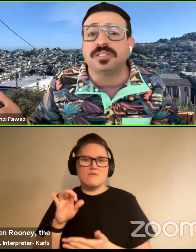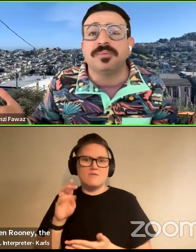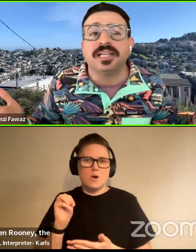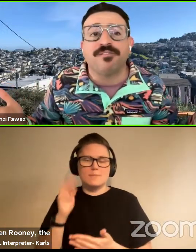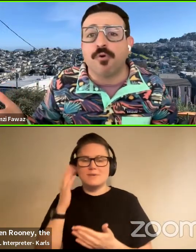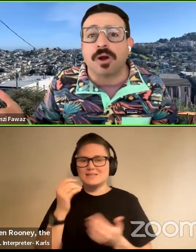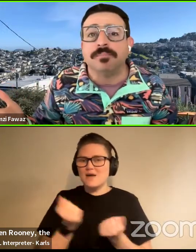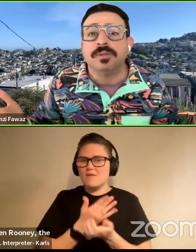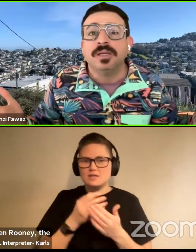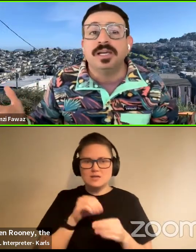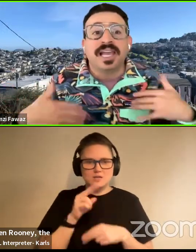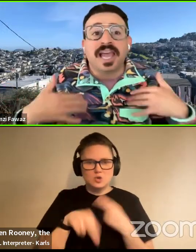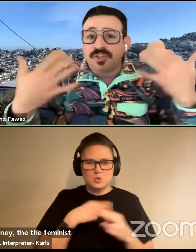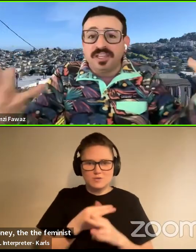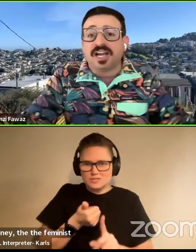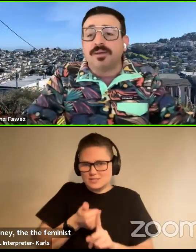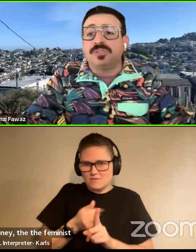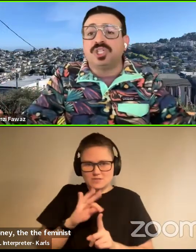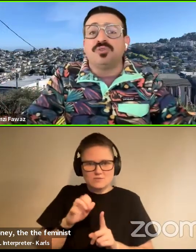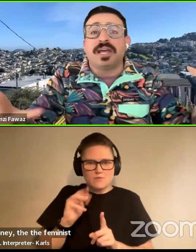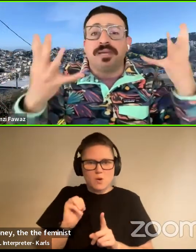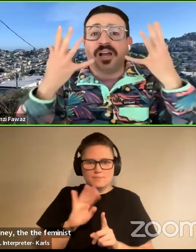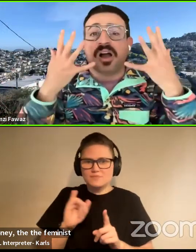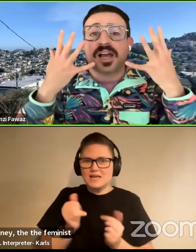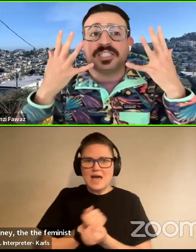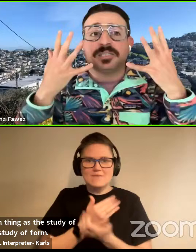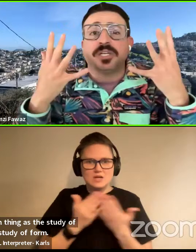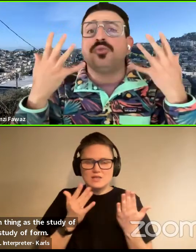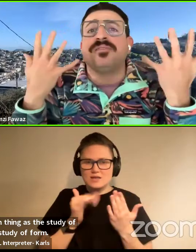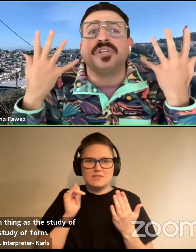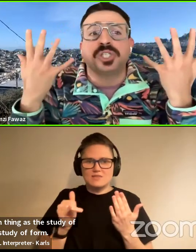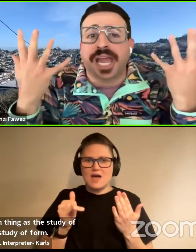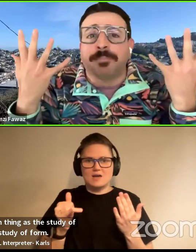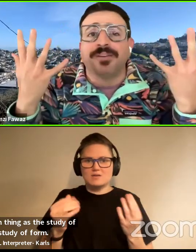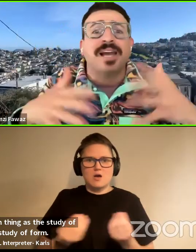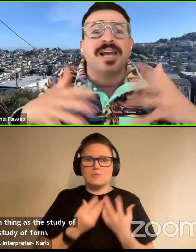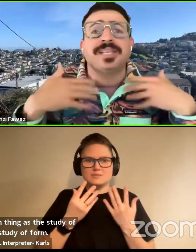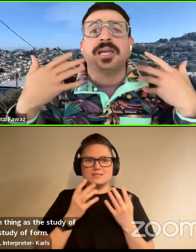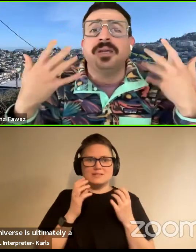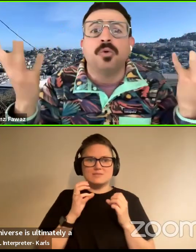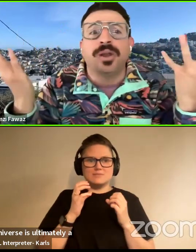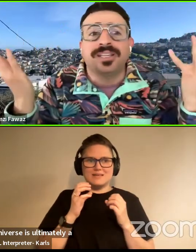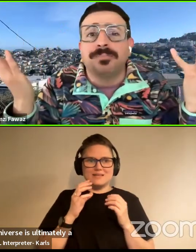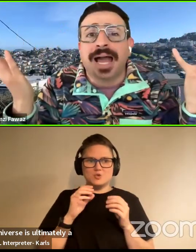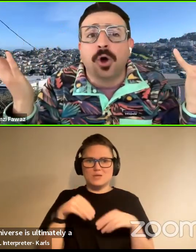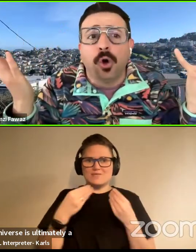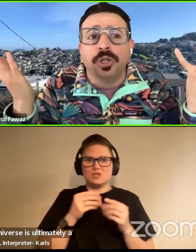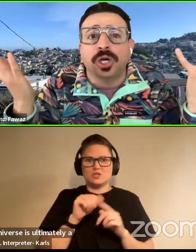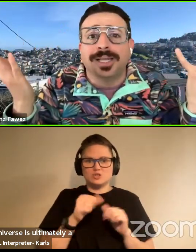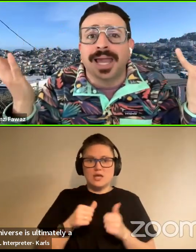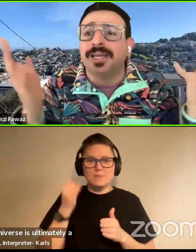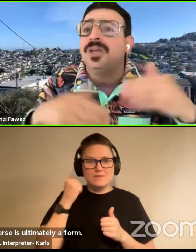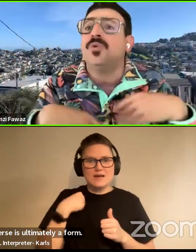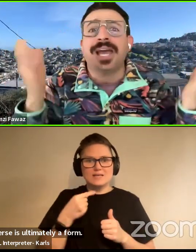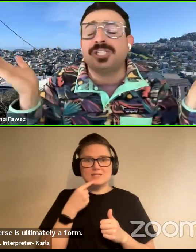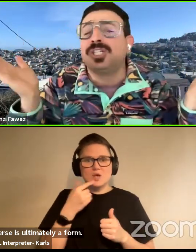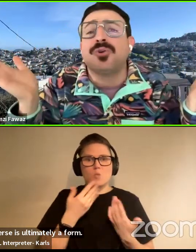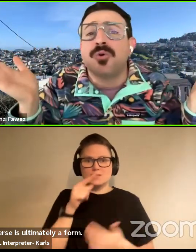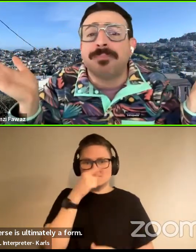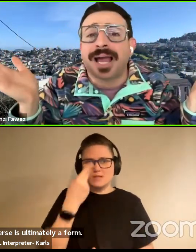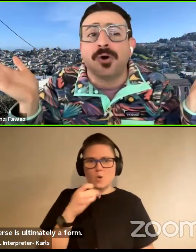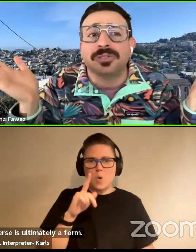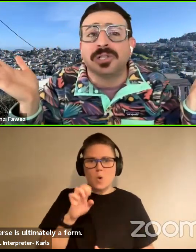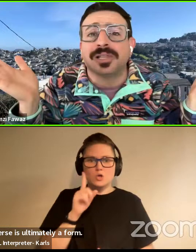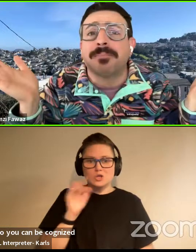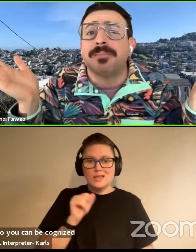universe is ultimately a form. Like everything that comes to you can be cognized because you give it a shape. If I say, what does the black hole look like? We